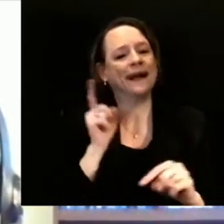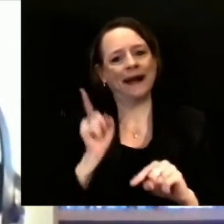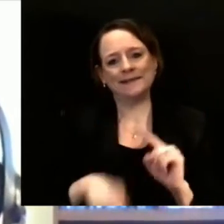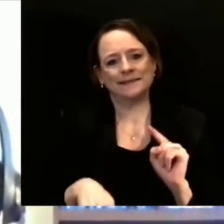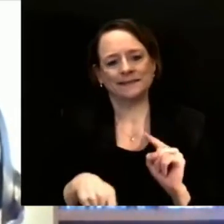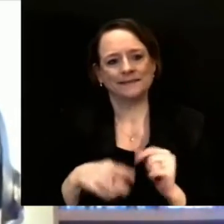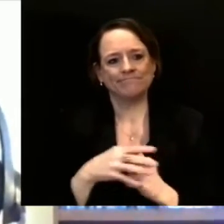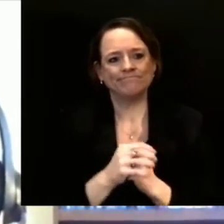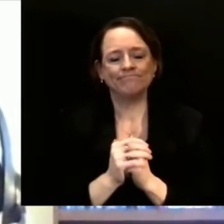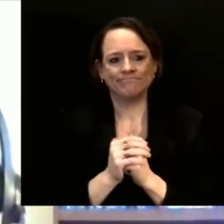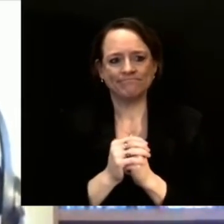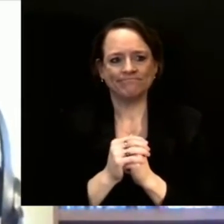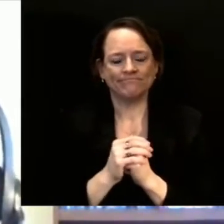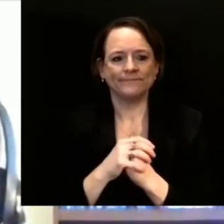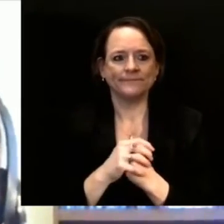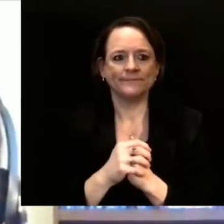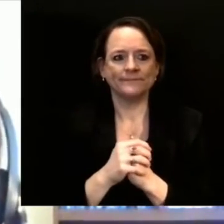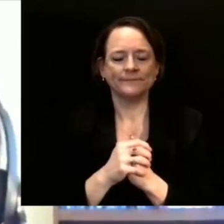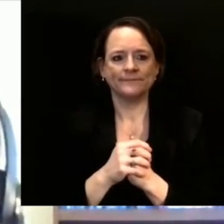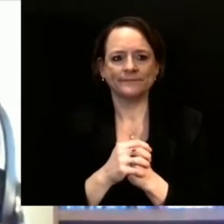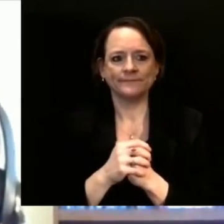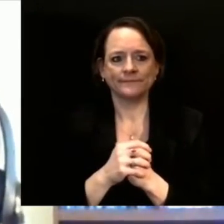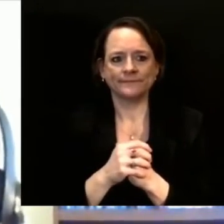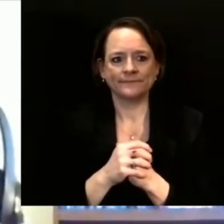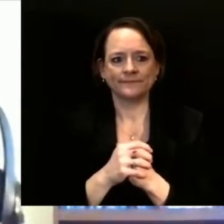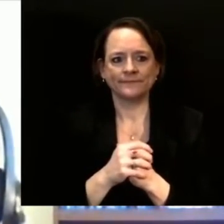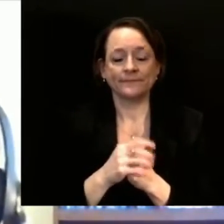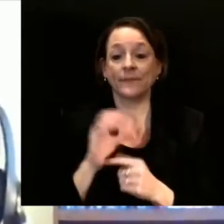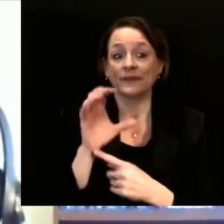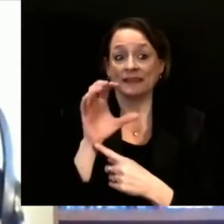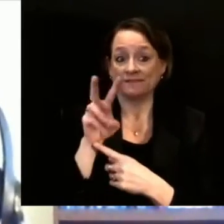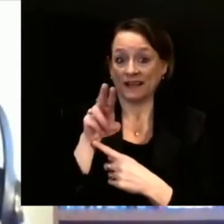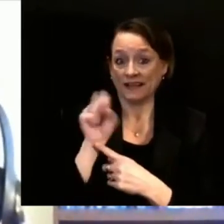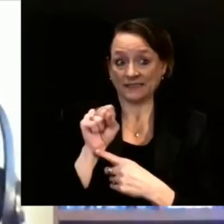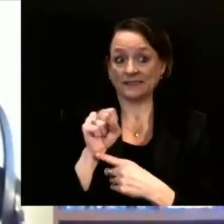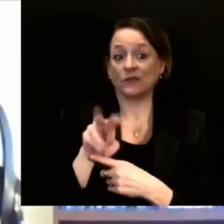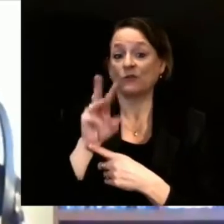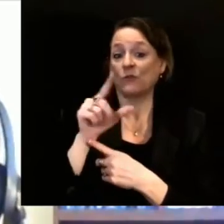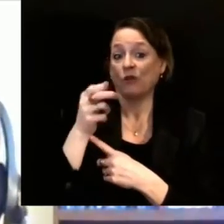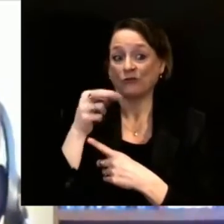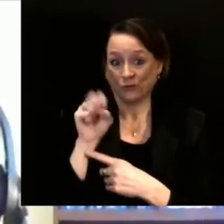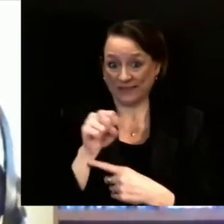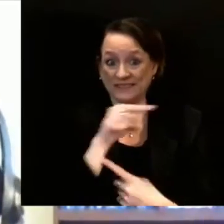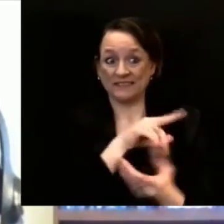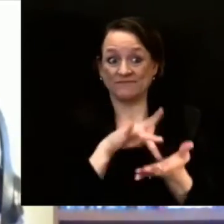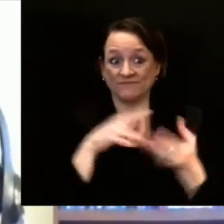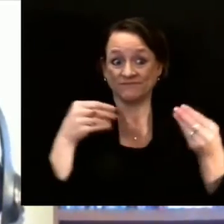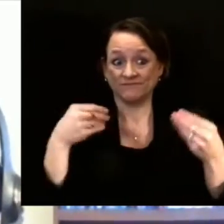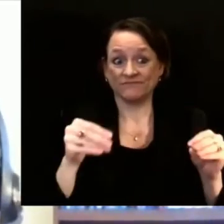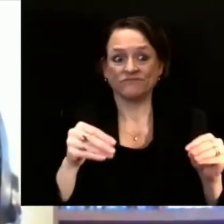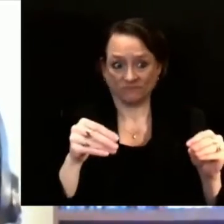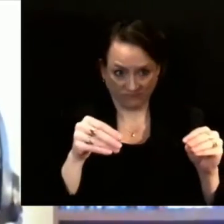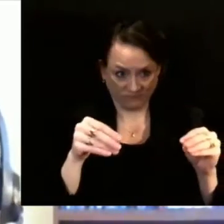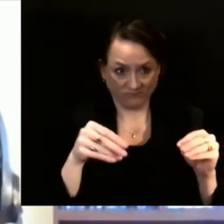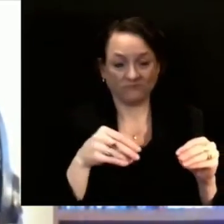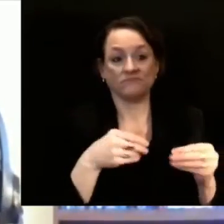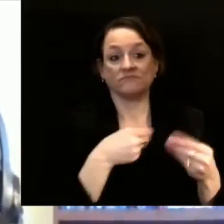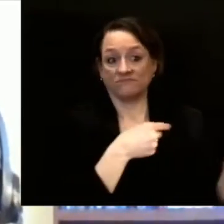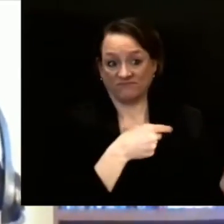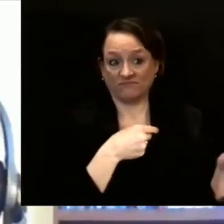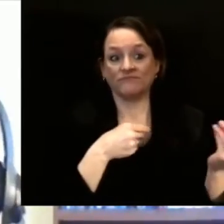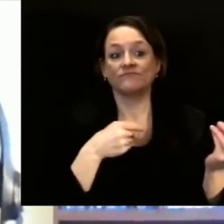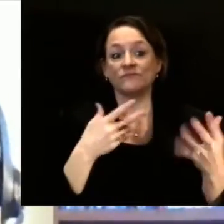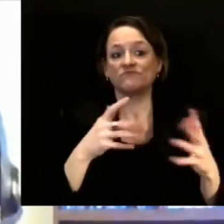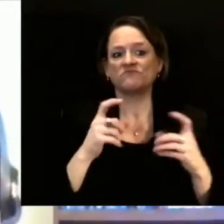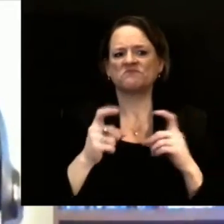those 200,000 doses. So part of that is because we couldn't initiate that assisted living